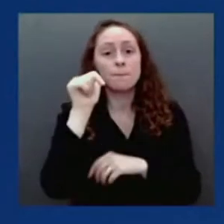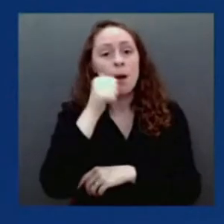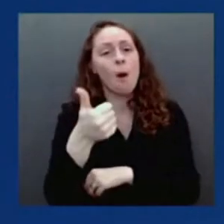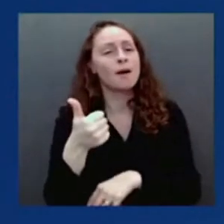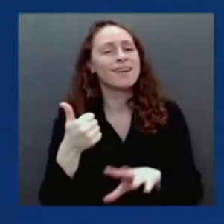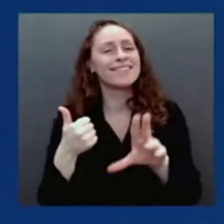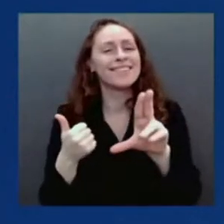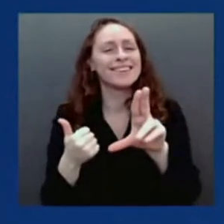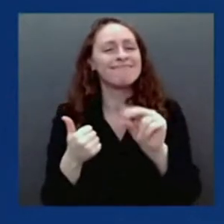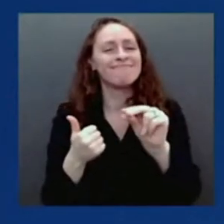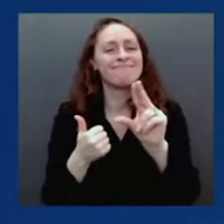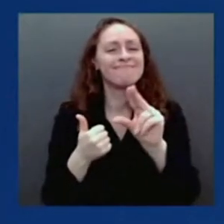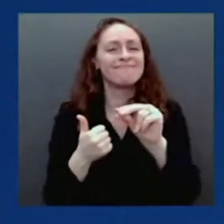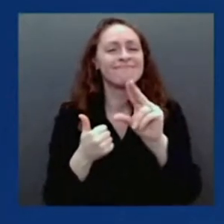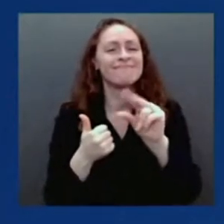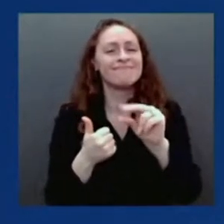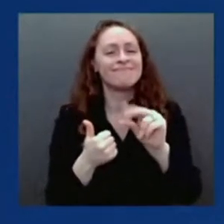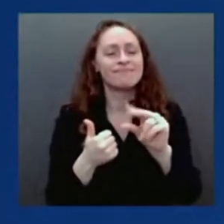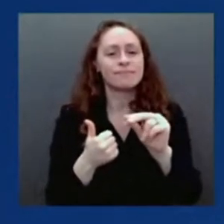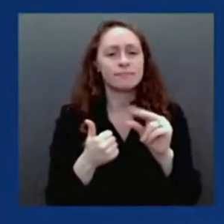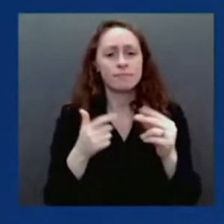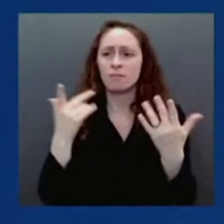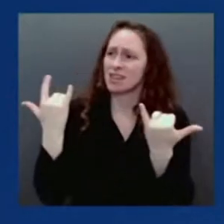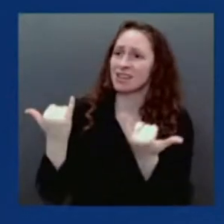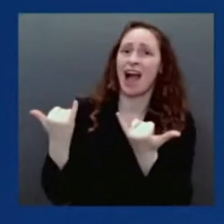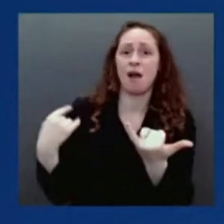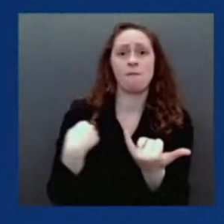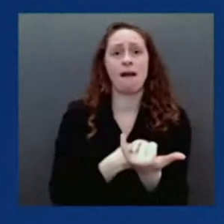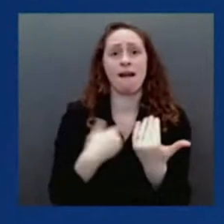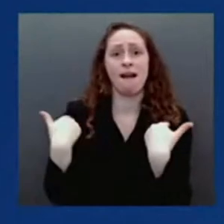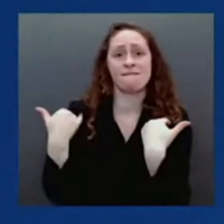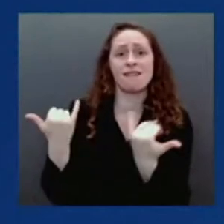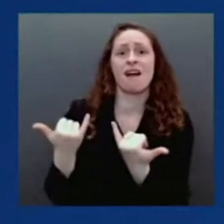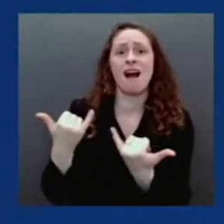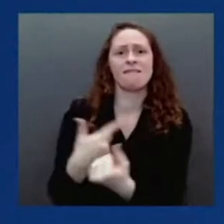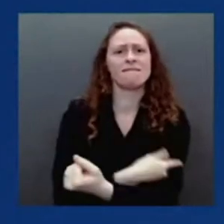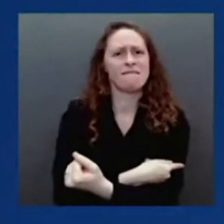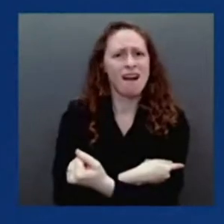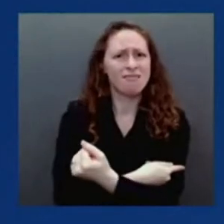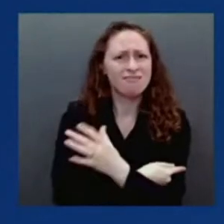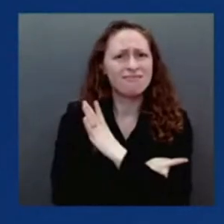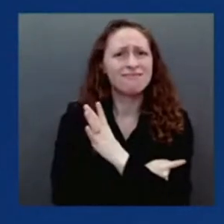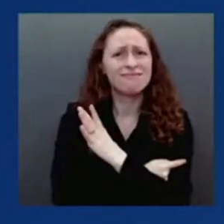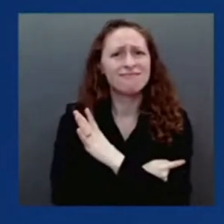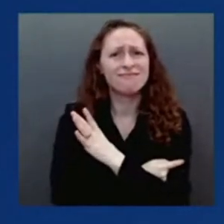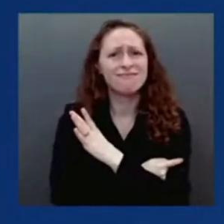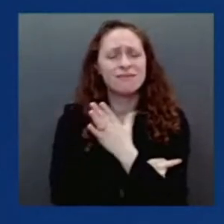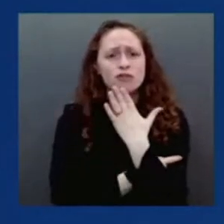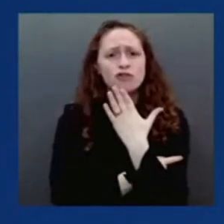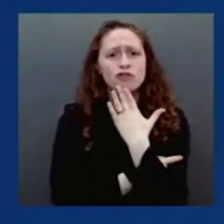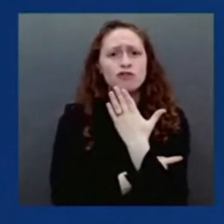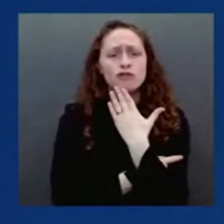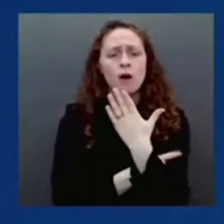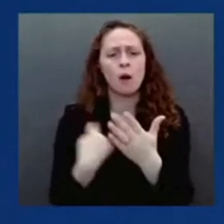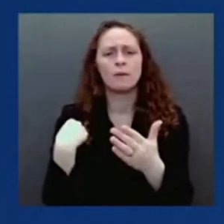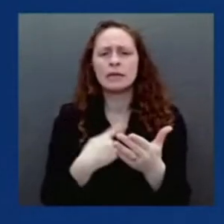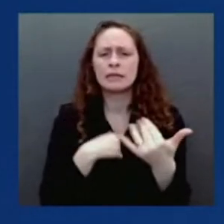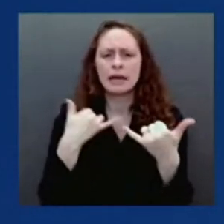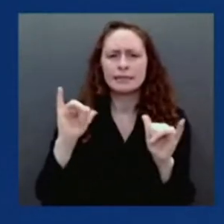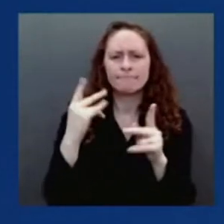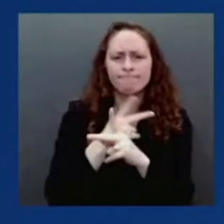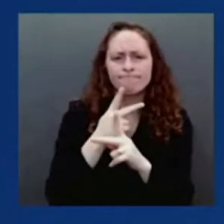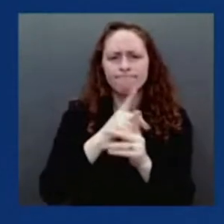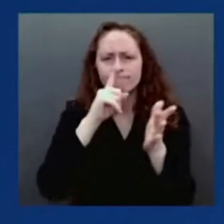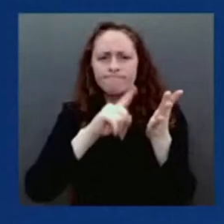forget, however, that our current vaccine regimens do provide strong protection, particularly